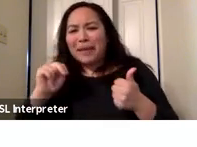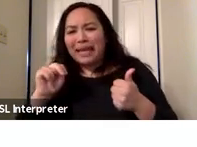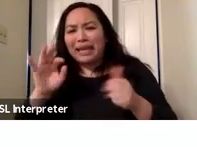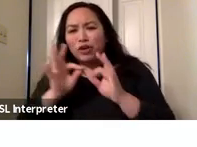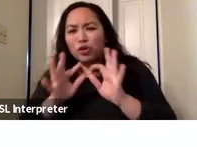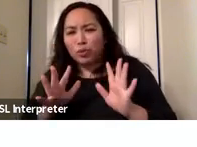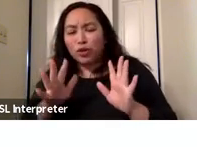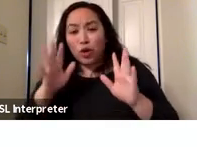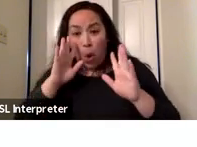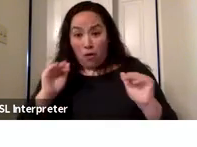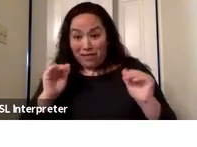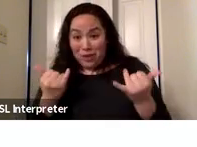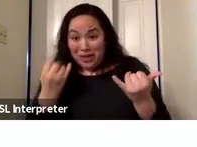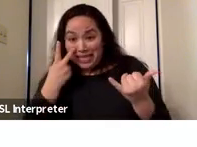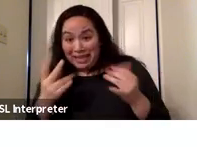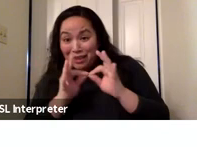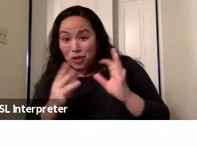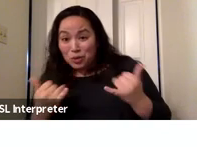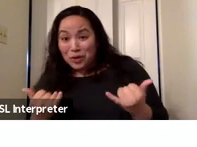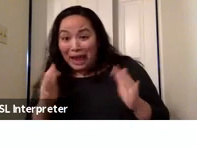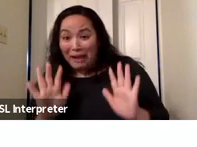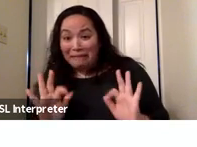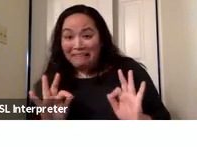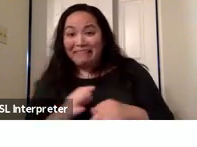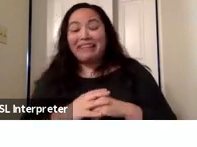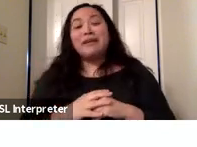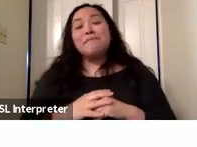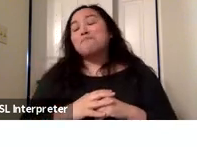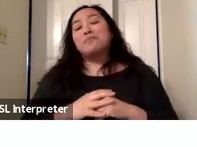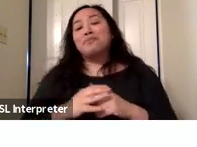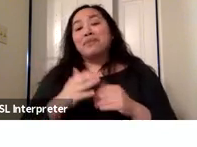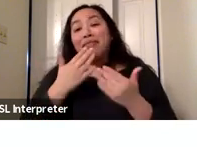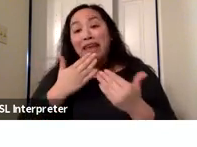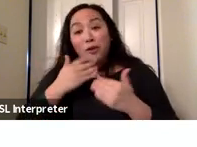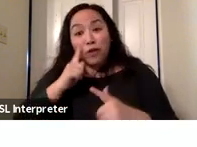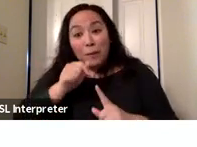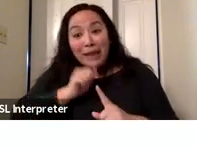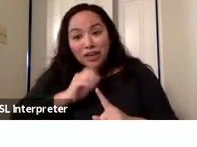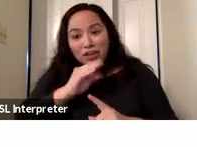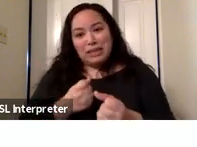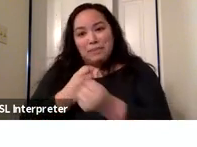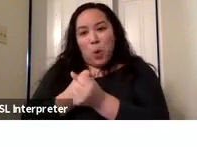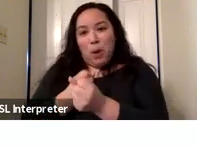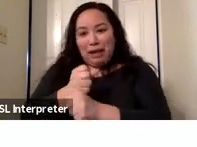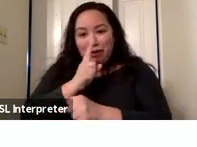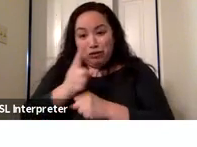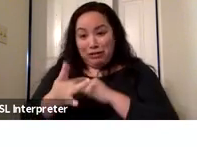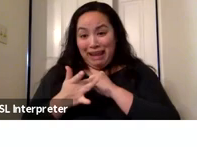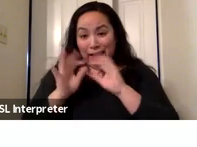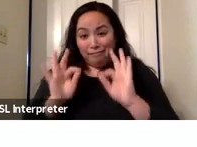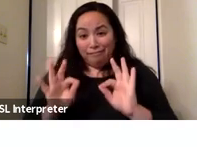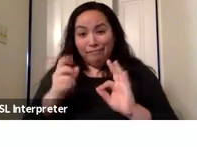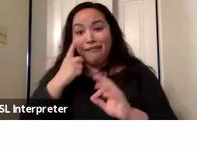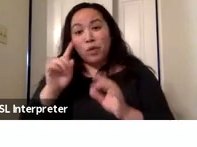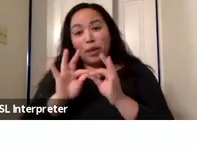Hopefully she's there now and everybody can see her. So I appreciate the patients and the support for that. I am going to stop sharing.